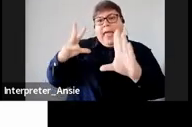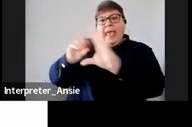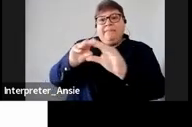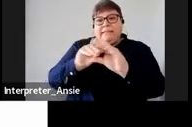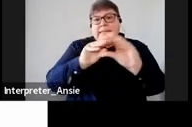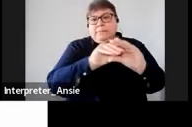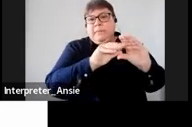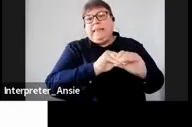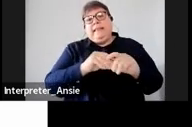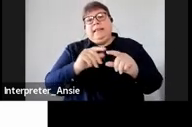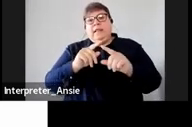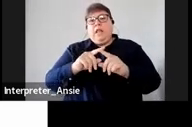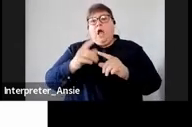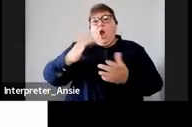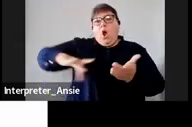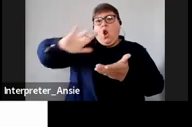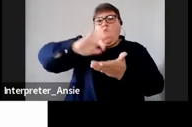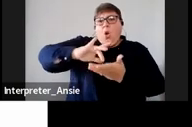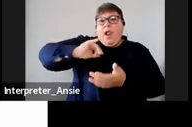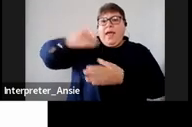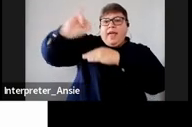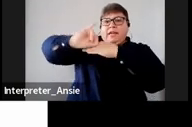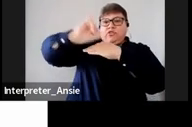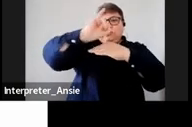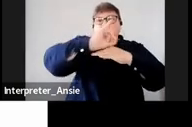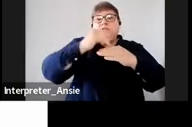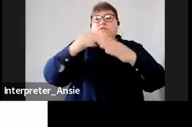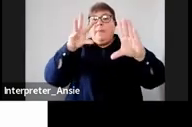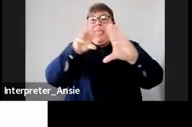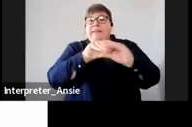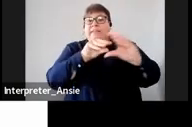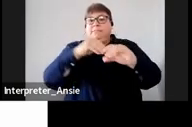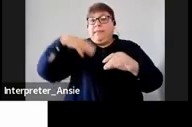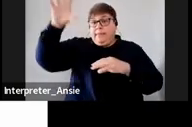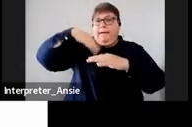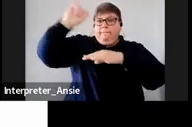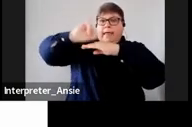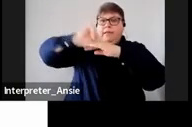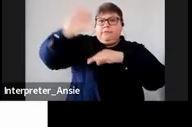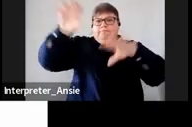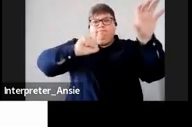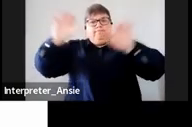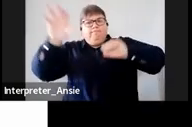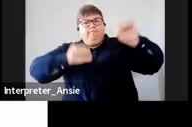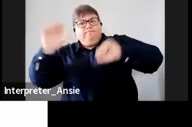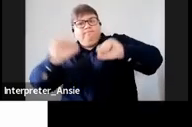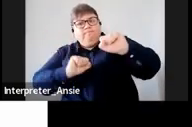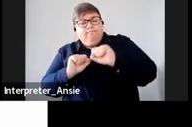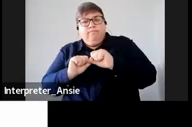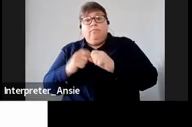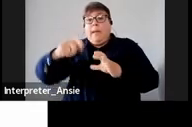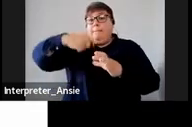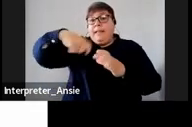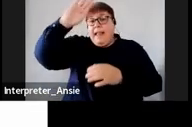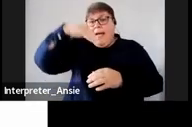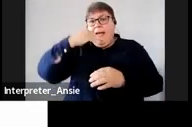interest you're receiving the local interest from your investments you have tax free investments you also have medical aids or